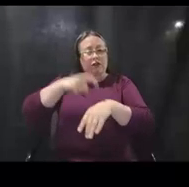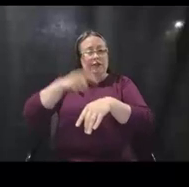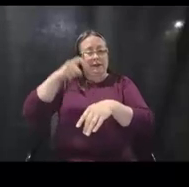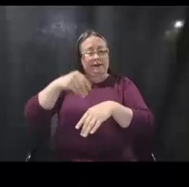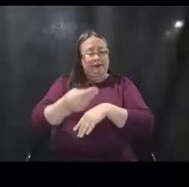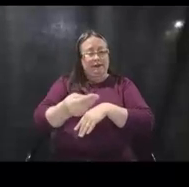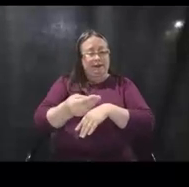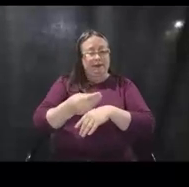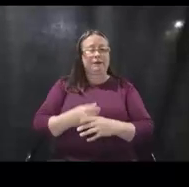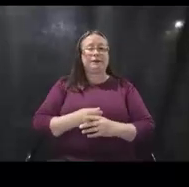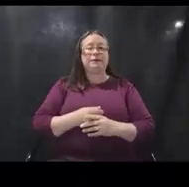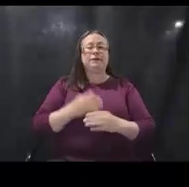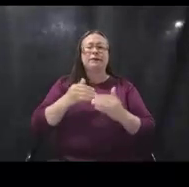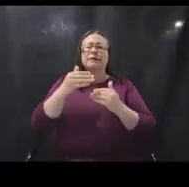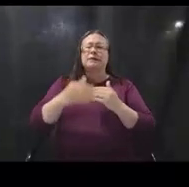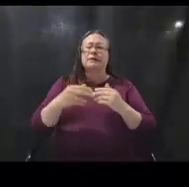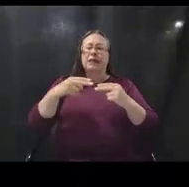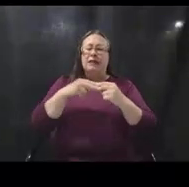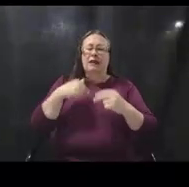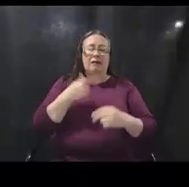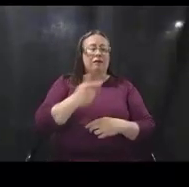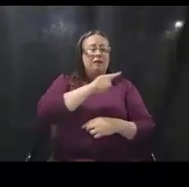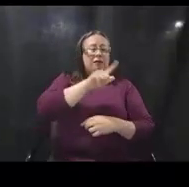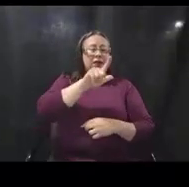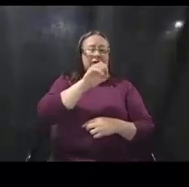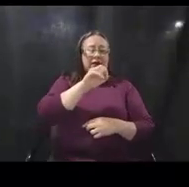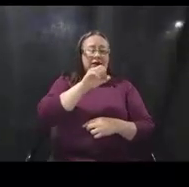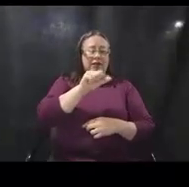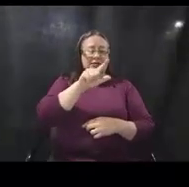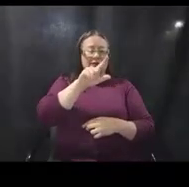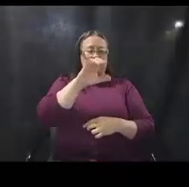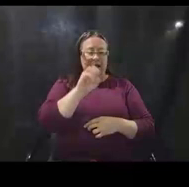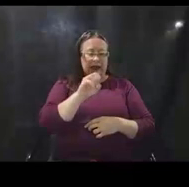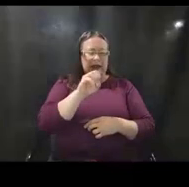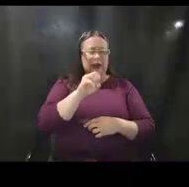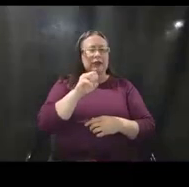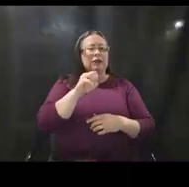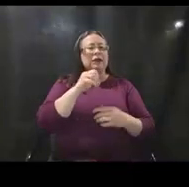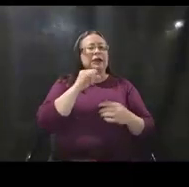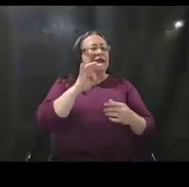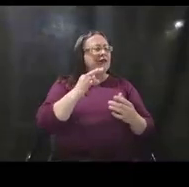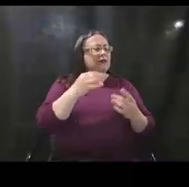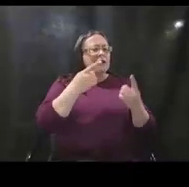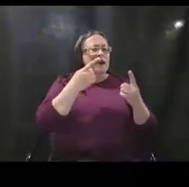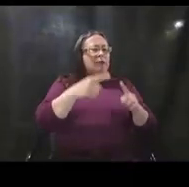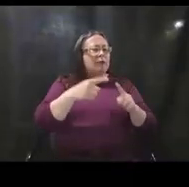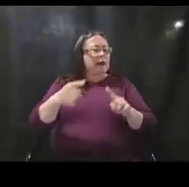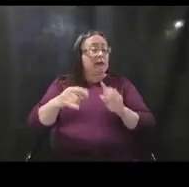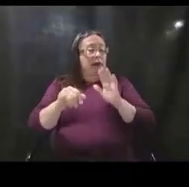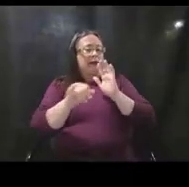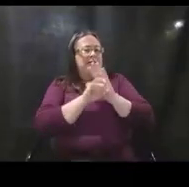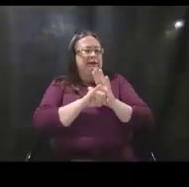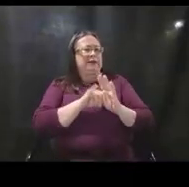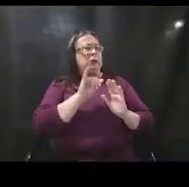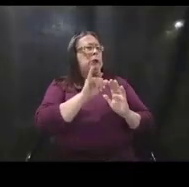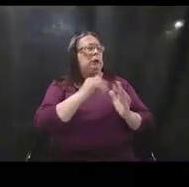I'll turn it over to Leslie to talk about what happens if FEMA identifies potential areas of concern.